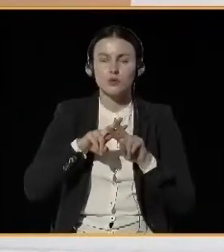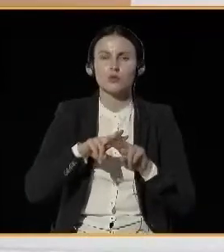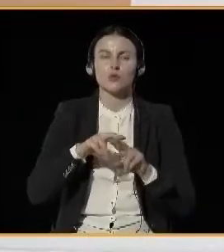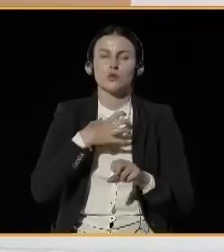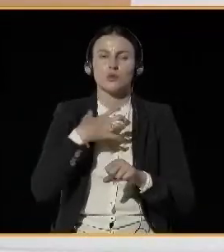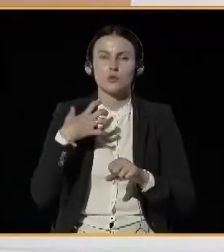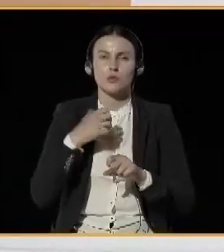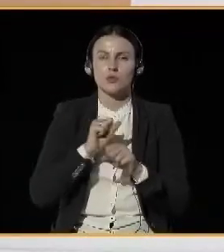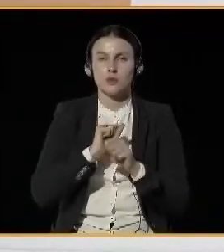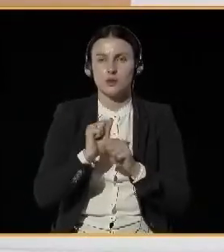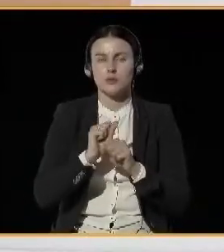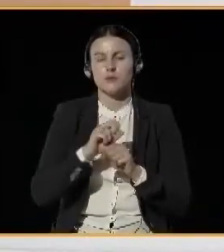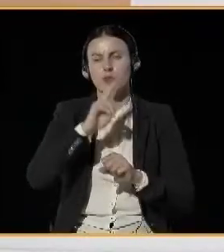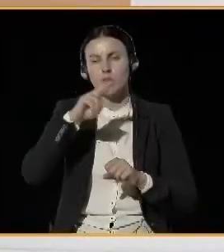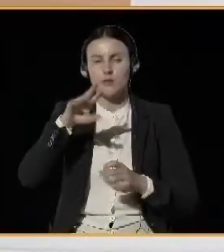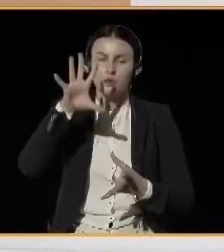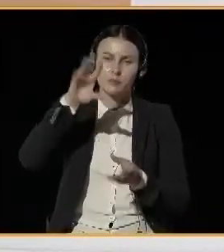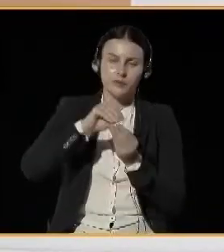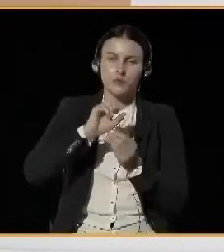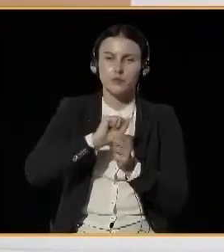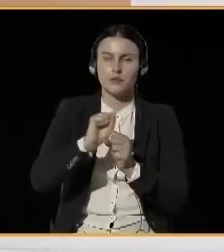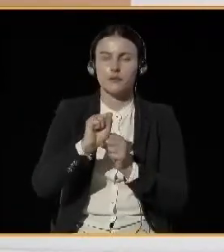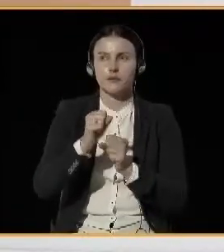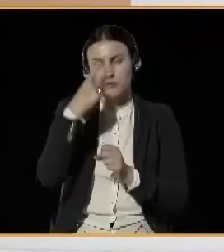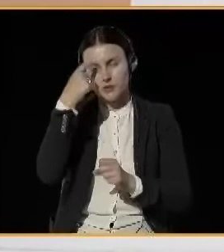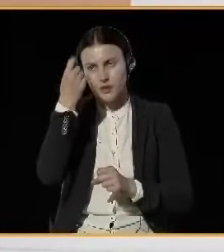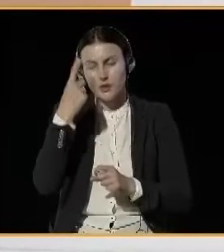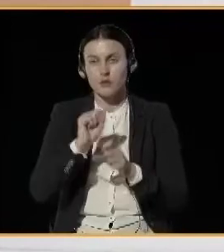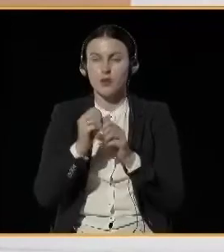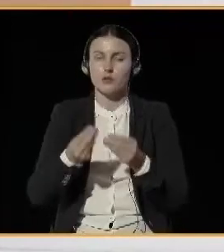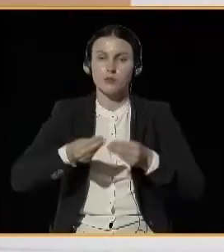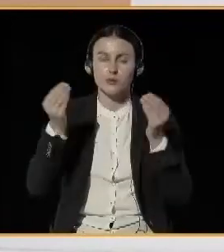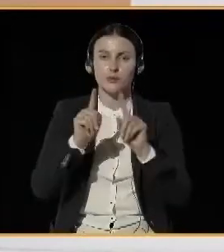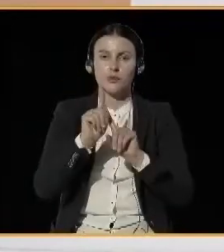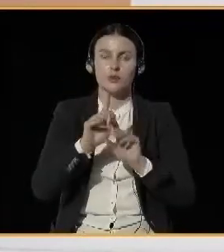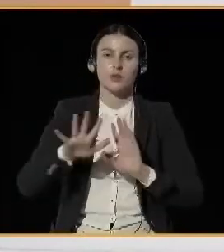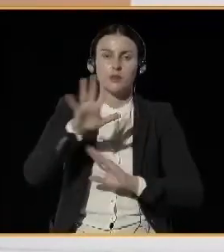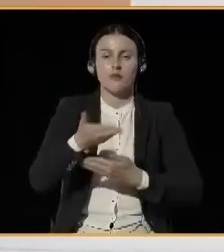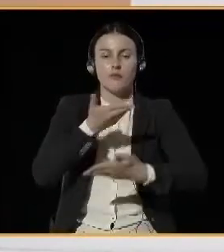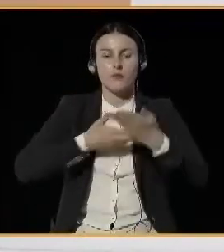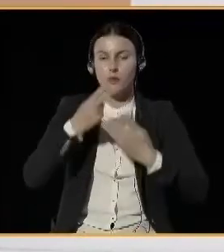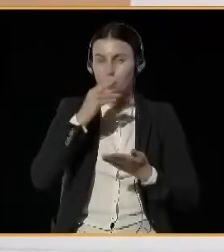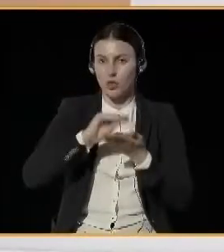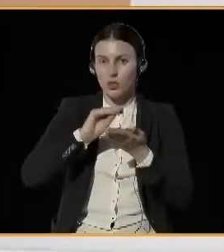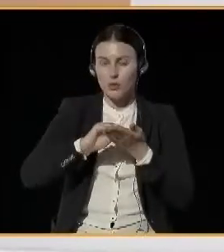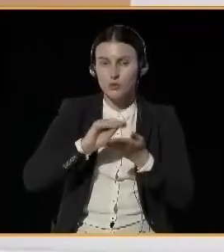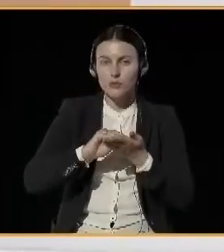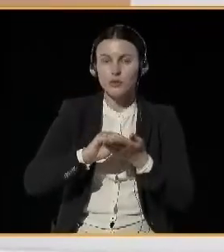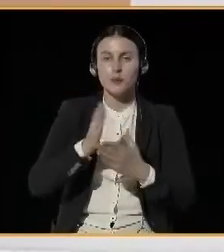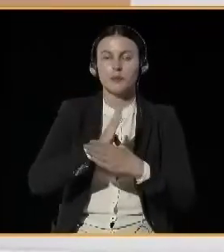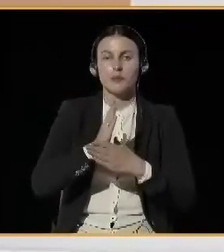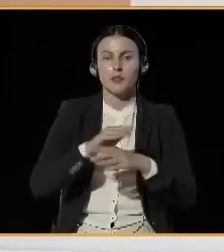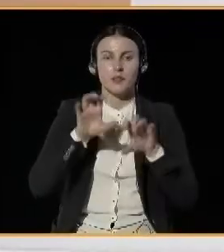cooperation network as well as exchange experiences between Polish self-governments and the donor